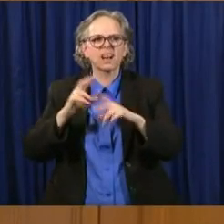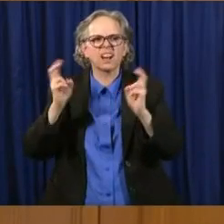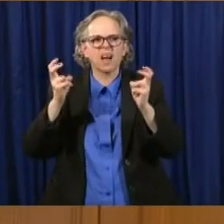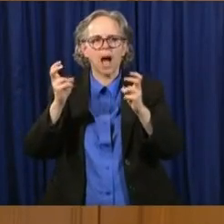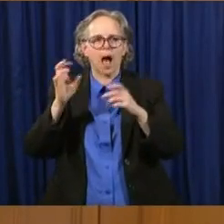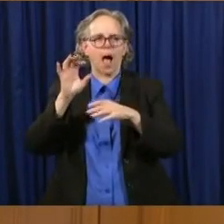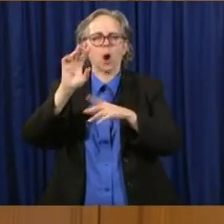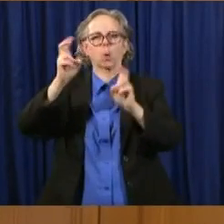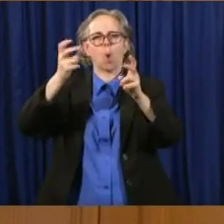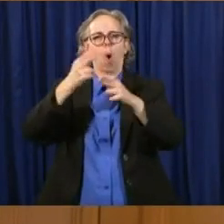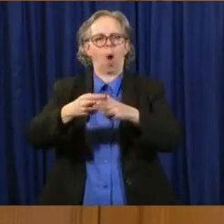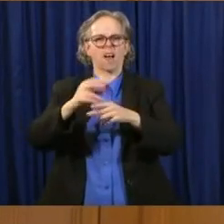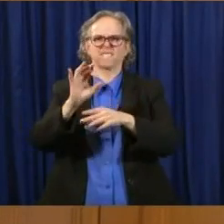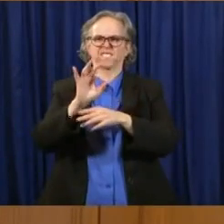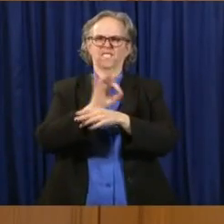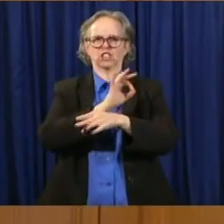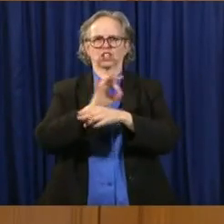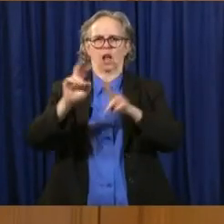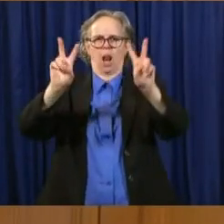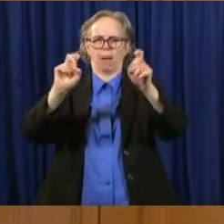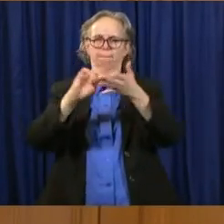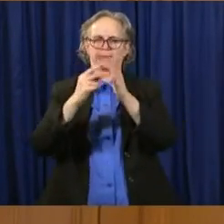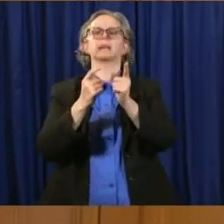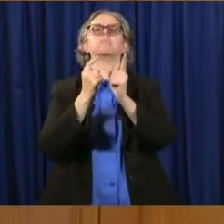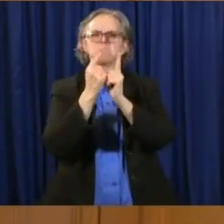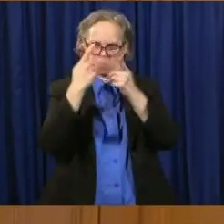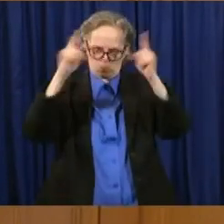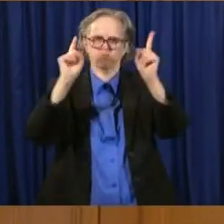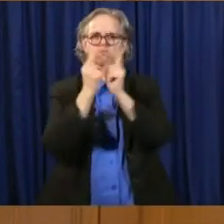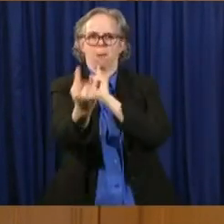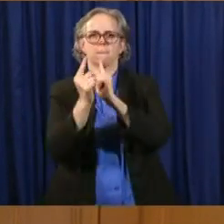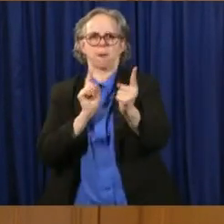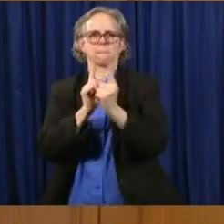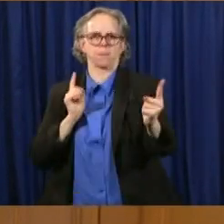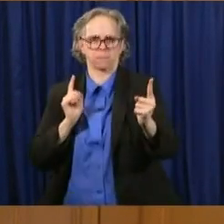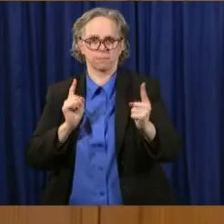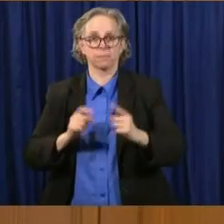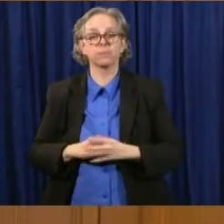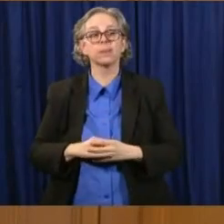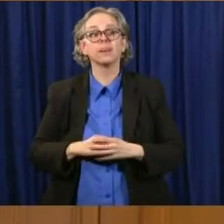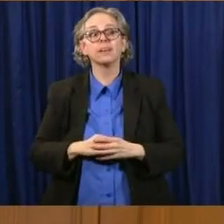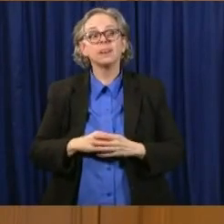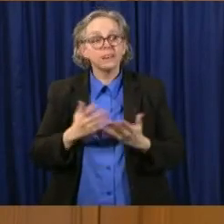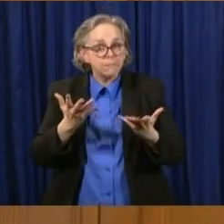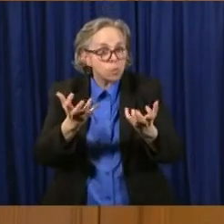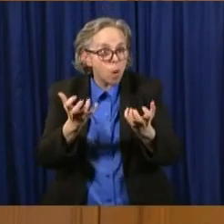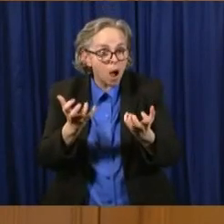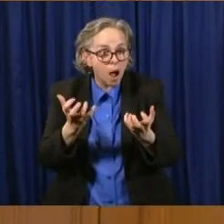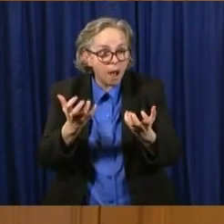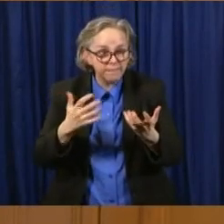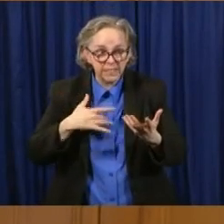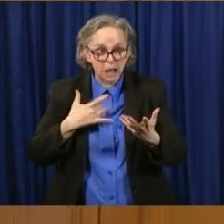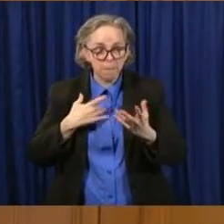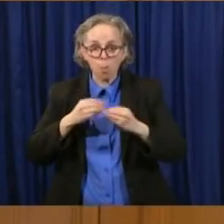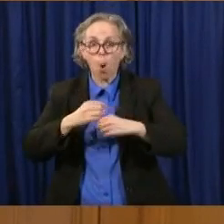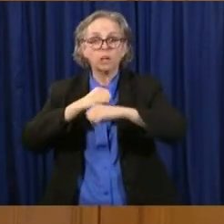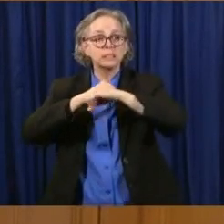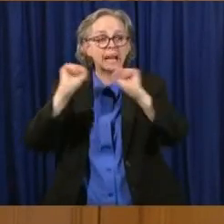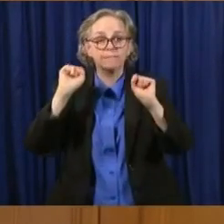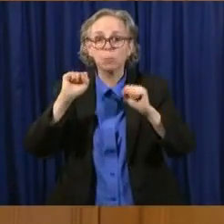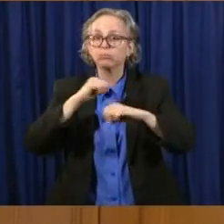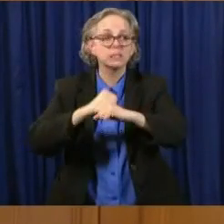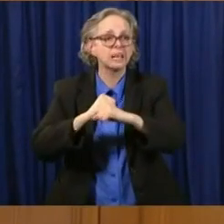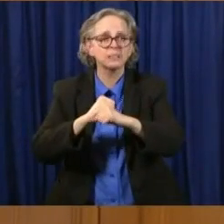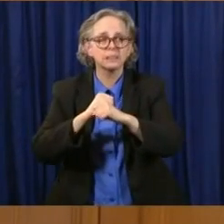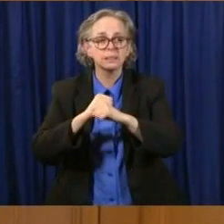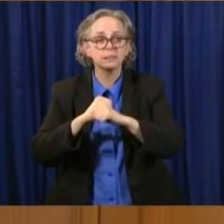important. So for the rest of us, if we want to feel extra safe and protected, and also for employers as they're